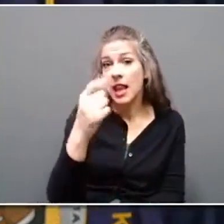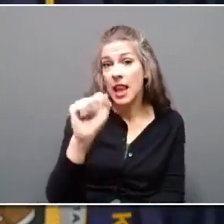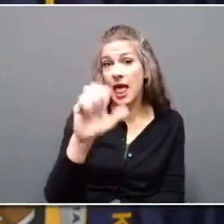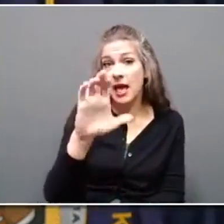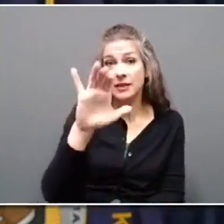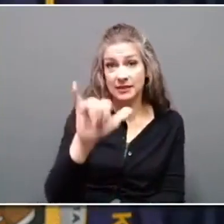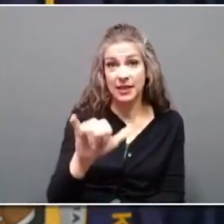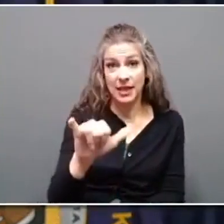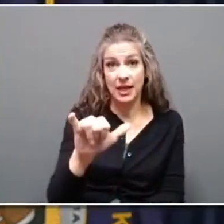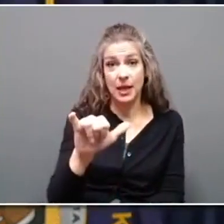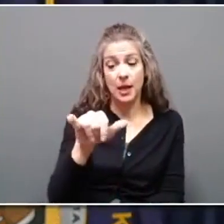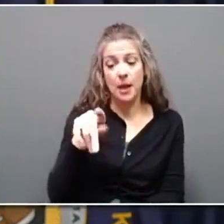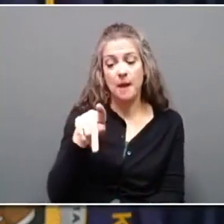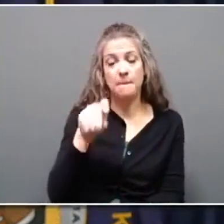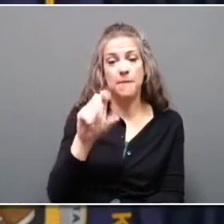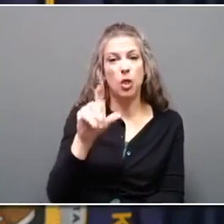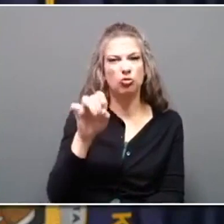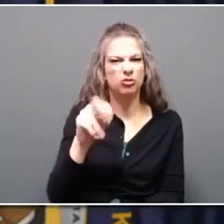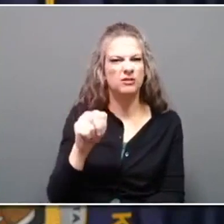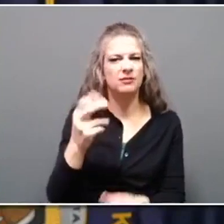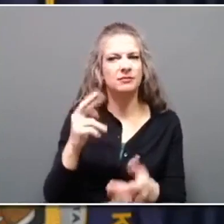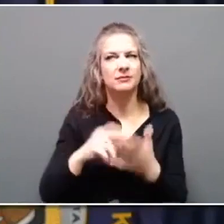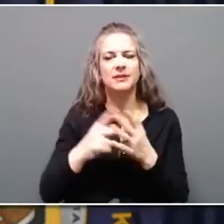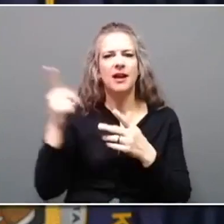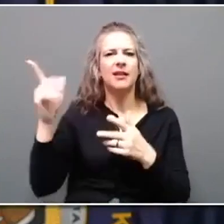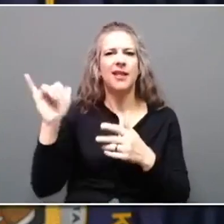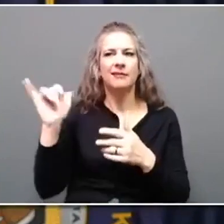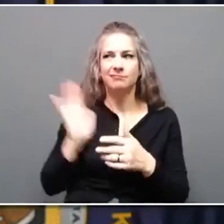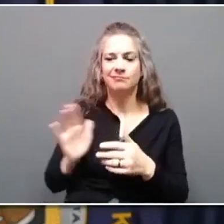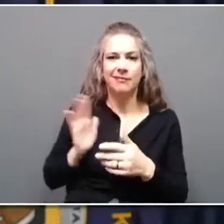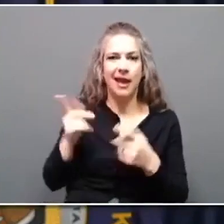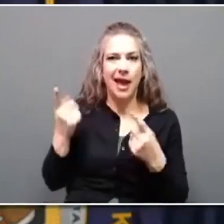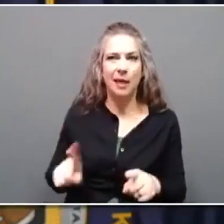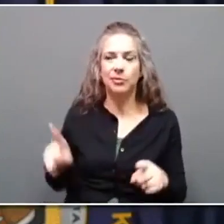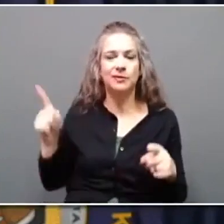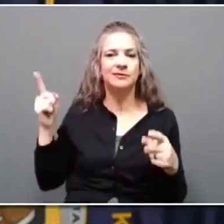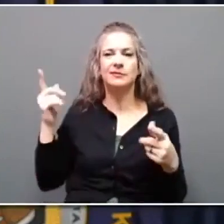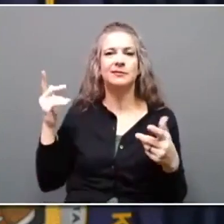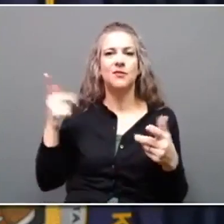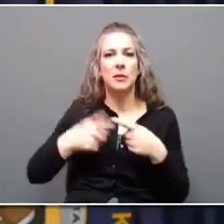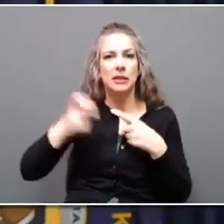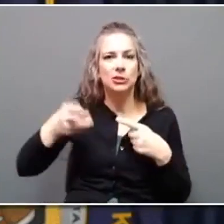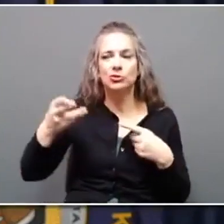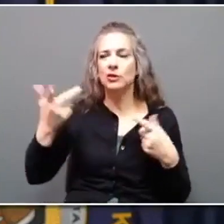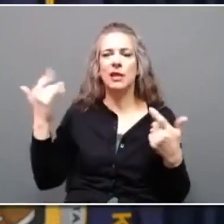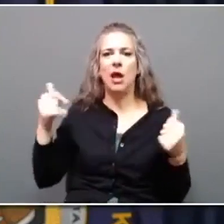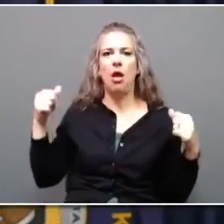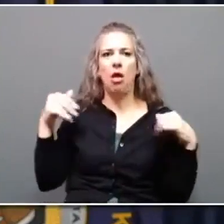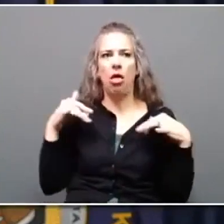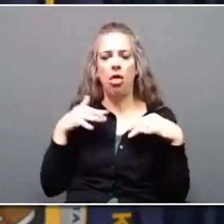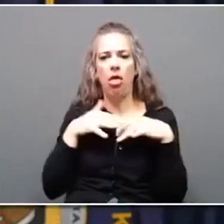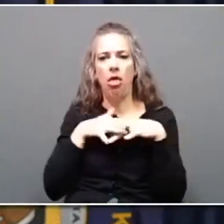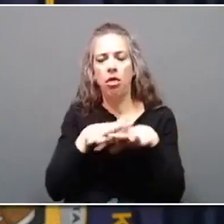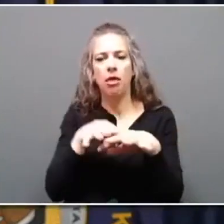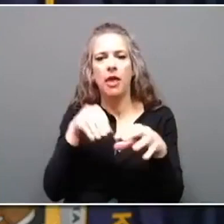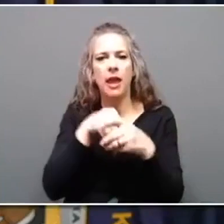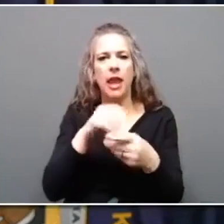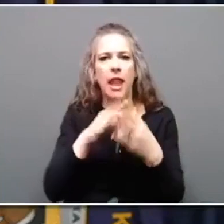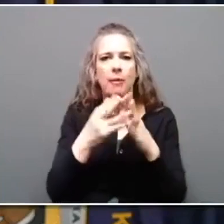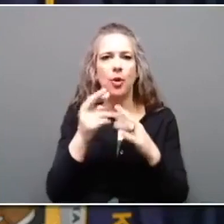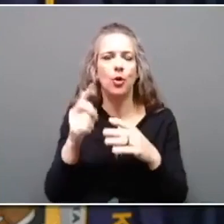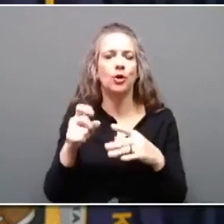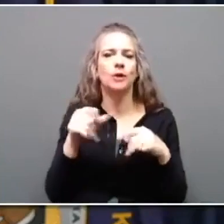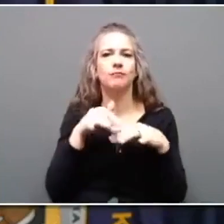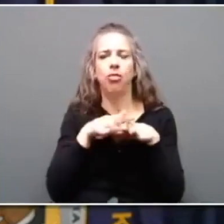impact really too many of our waterways and our neighborhoods. And as I said, now we have the resources to together tackle these